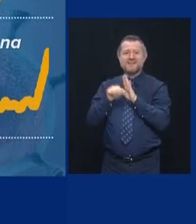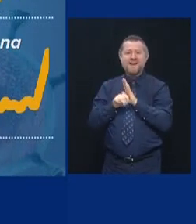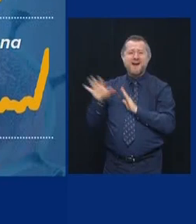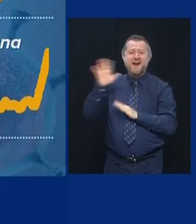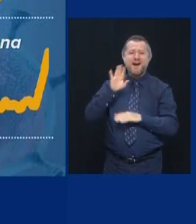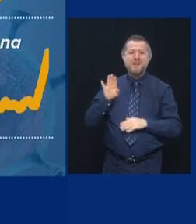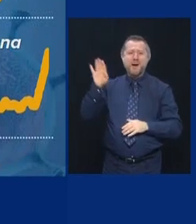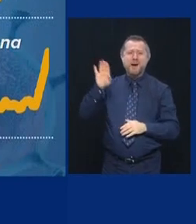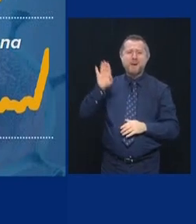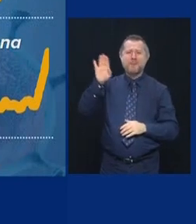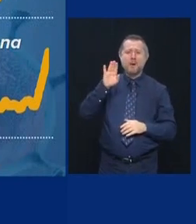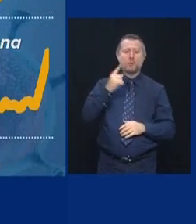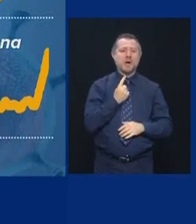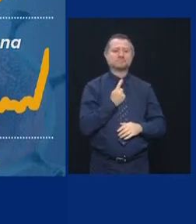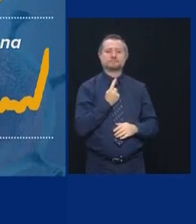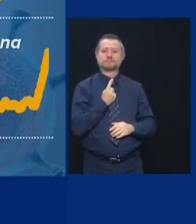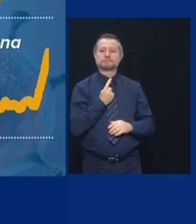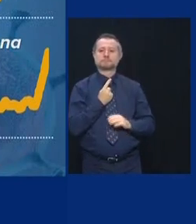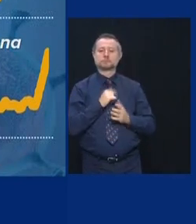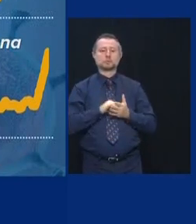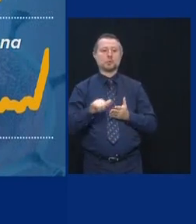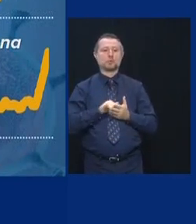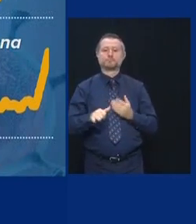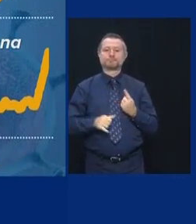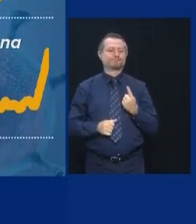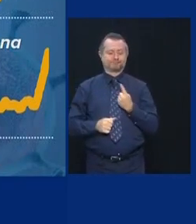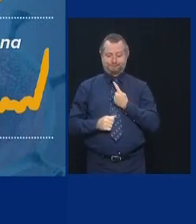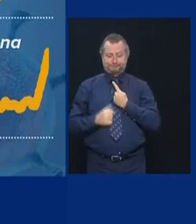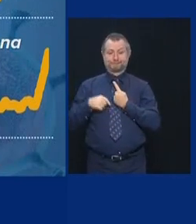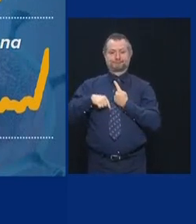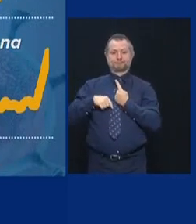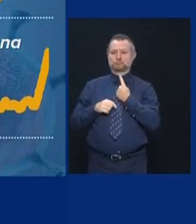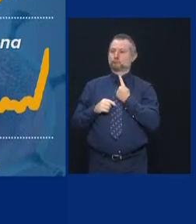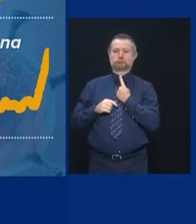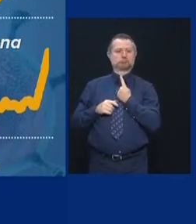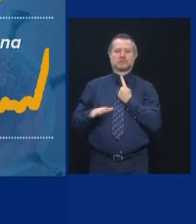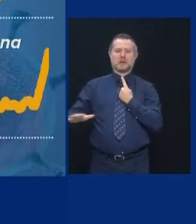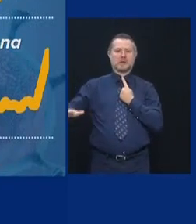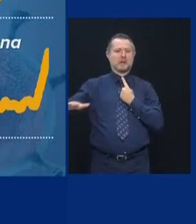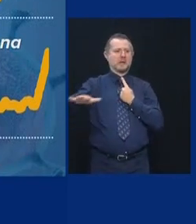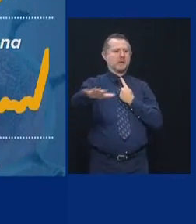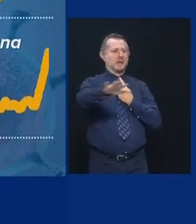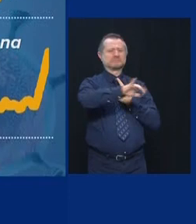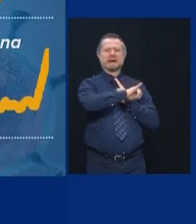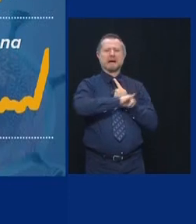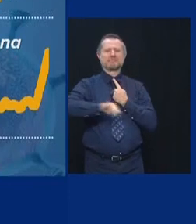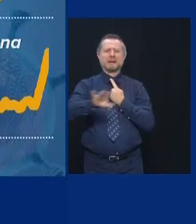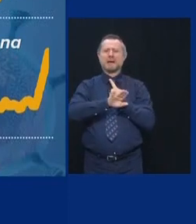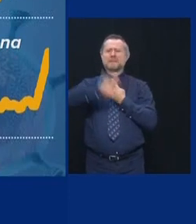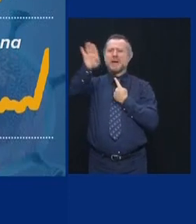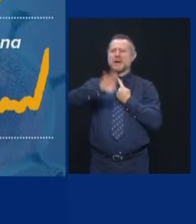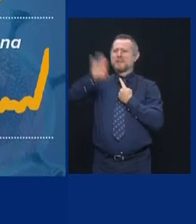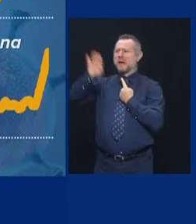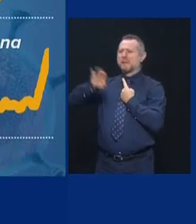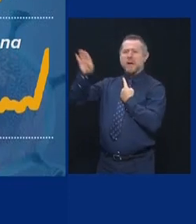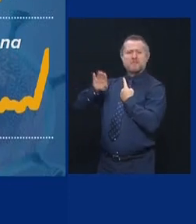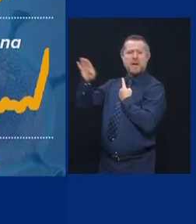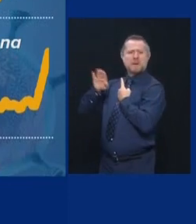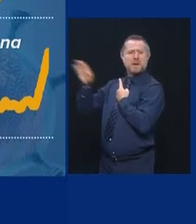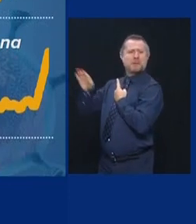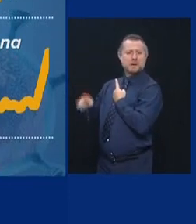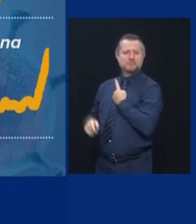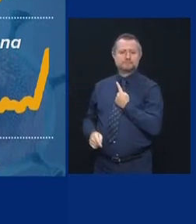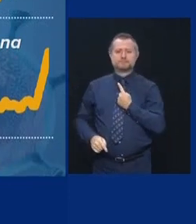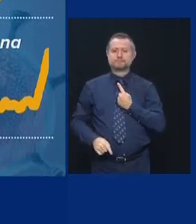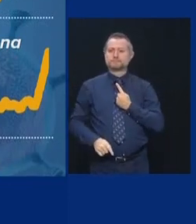trajectories. We are the exception to the rule. This is the one situation where we